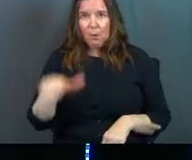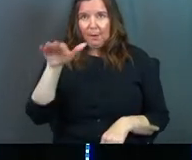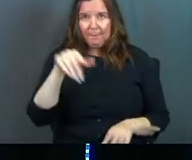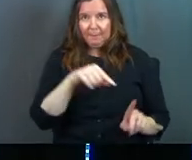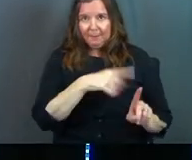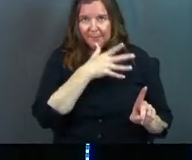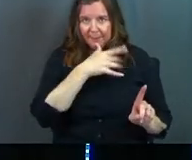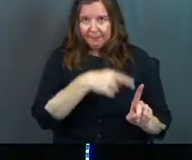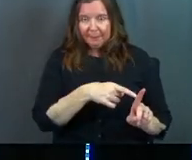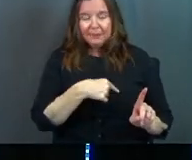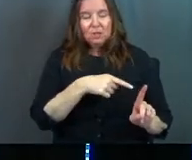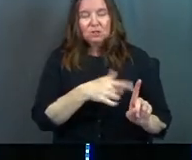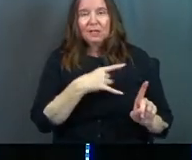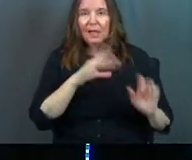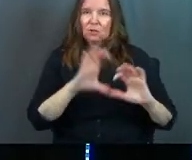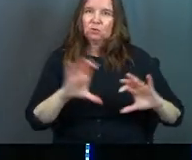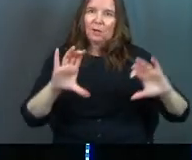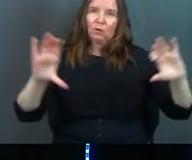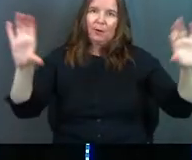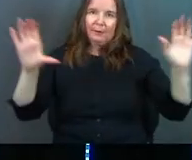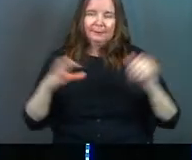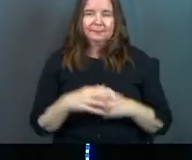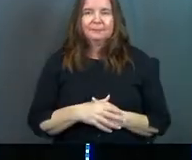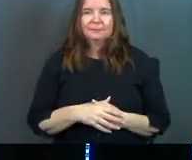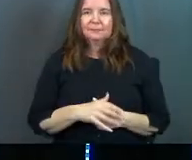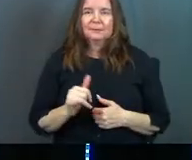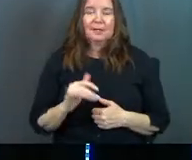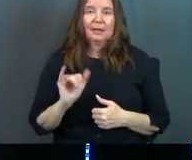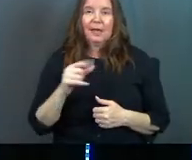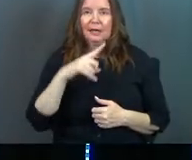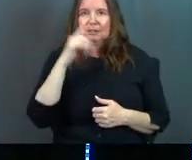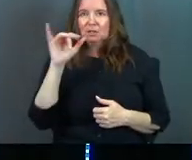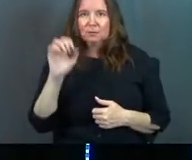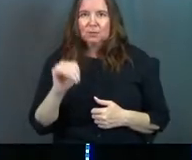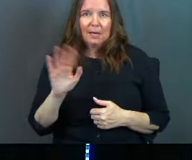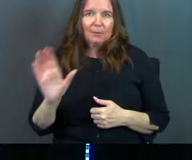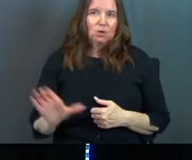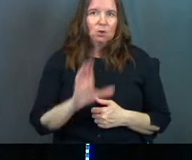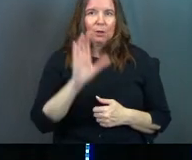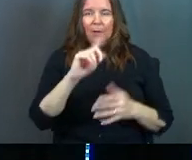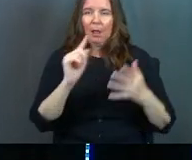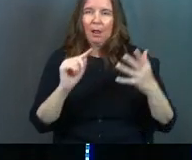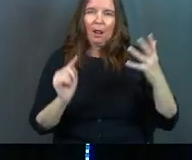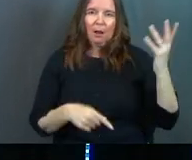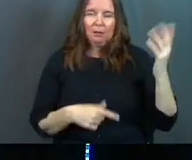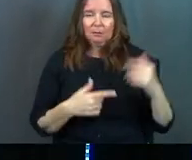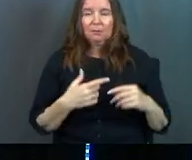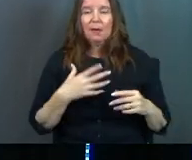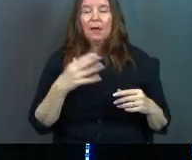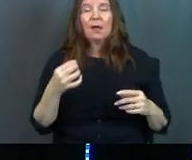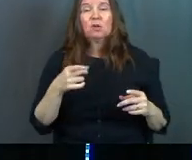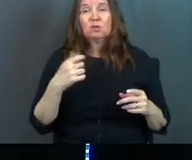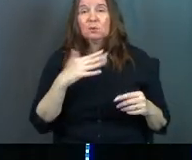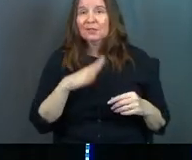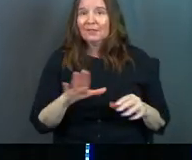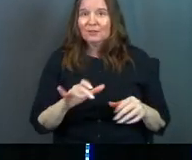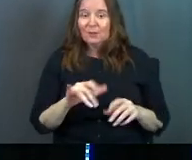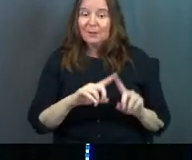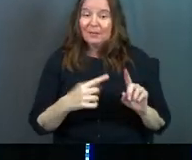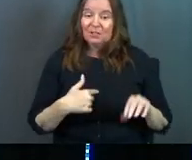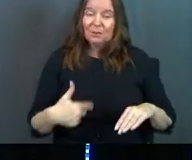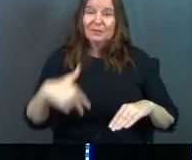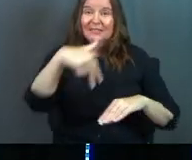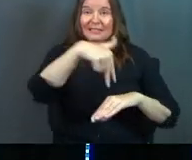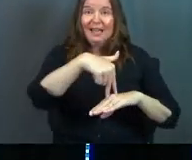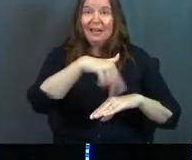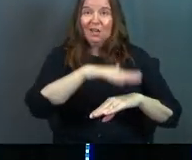up and she liked to decorate just like summer jam and Christmas and all this kind of stuff, you know, and you should never do this. But